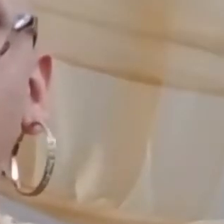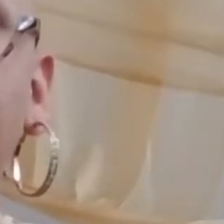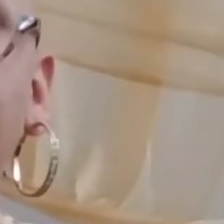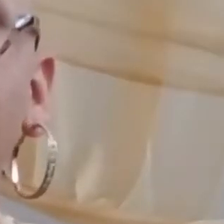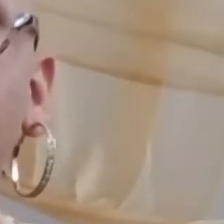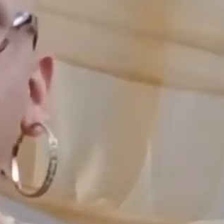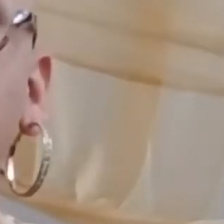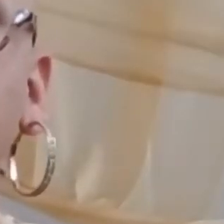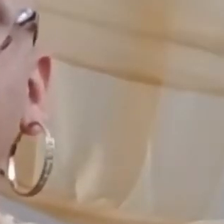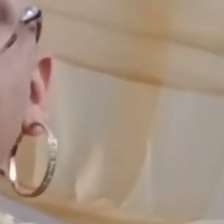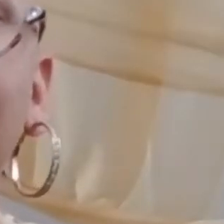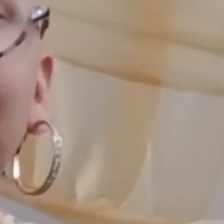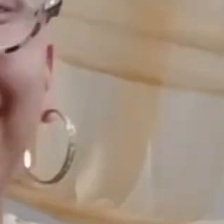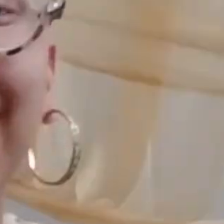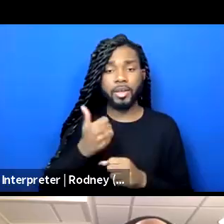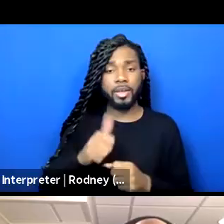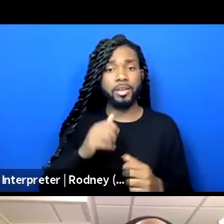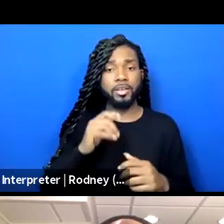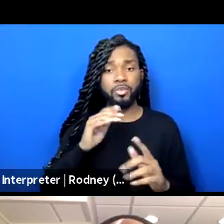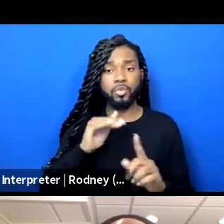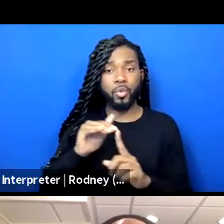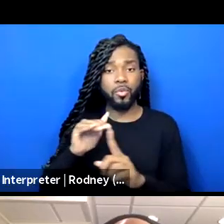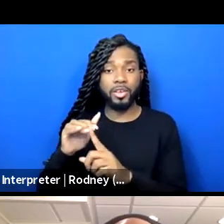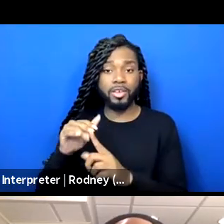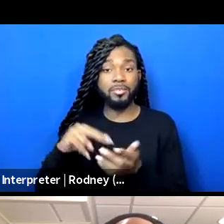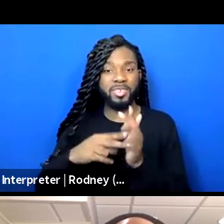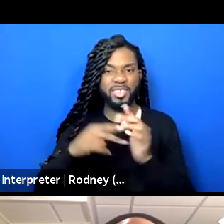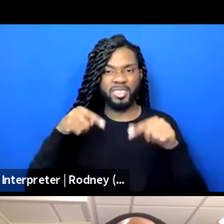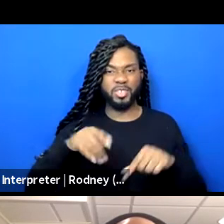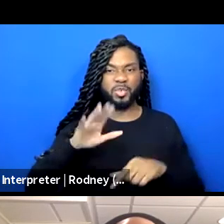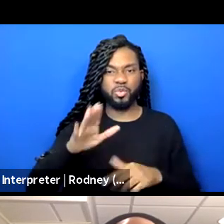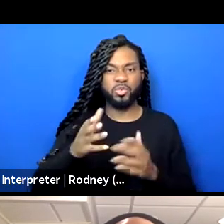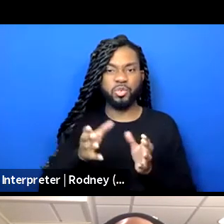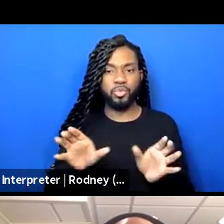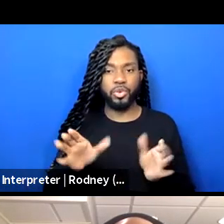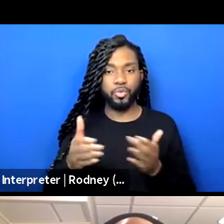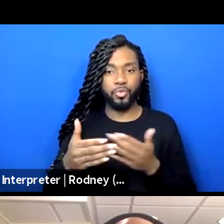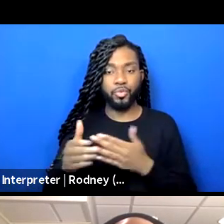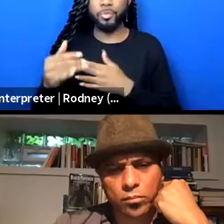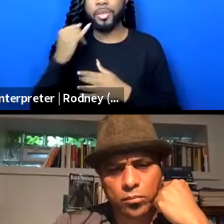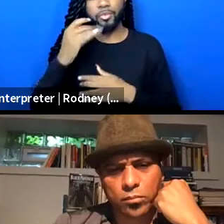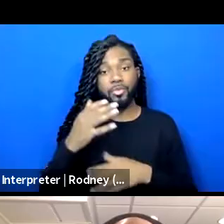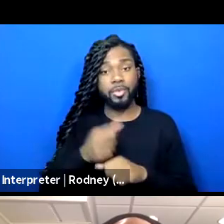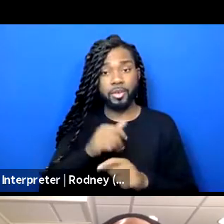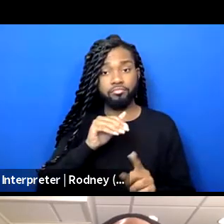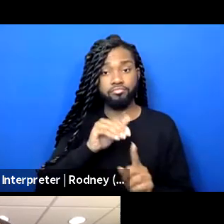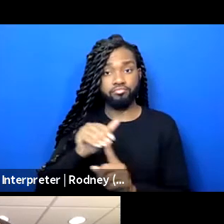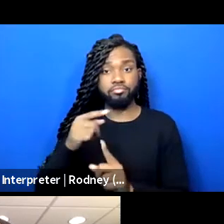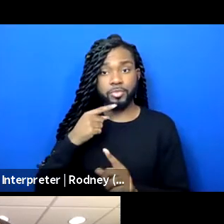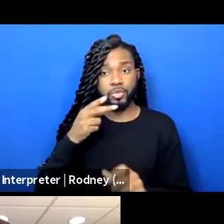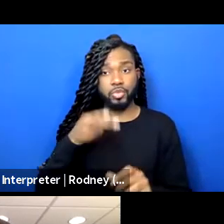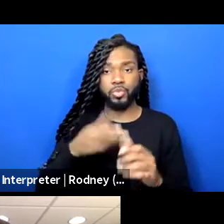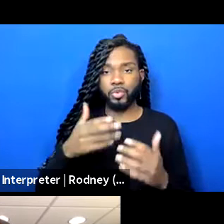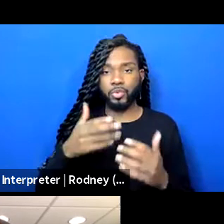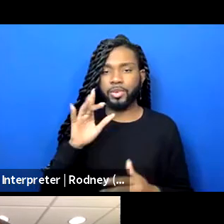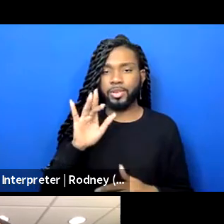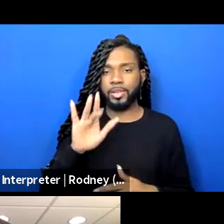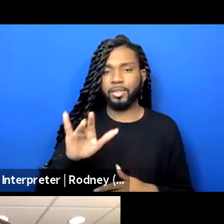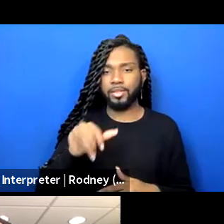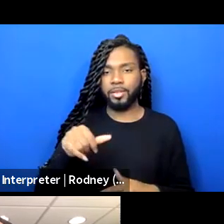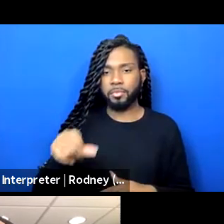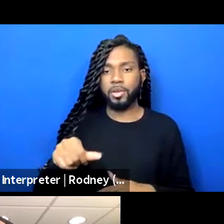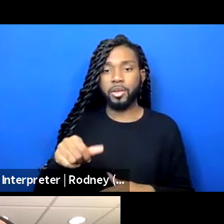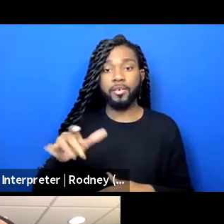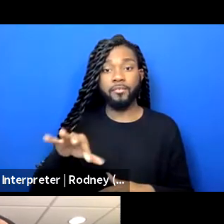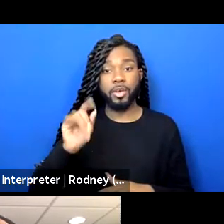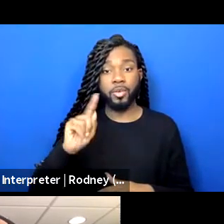you don't get a notification to join one, this is your breakout room. If you do get a notification to join one, click that button. It's in your